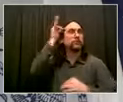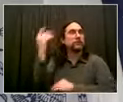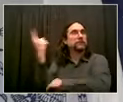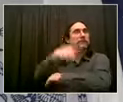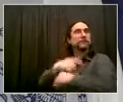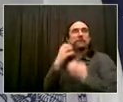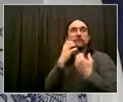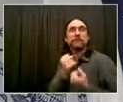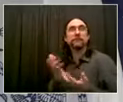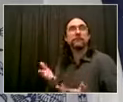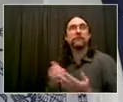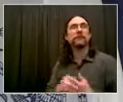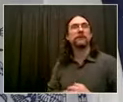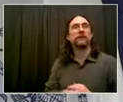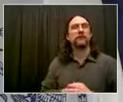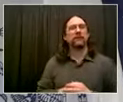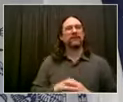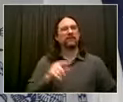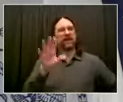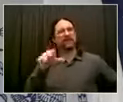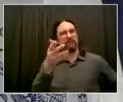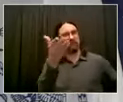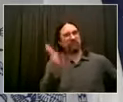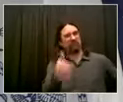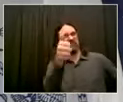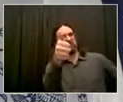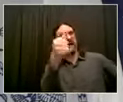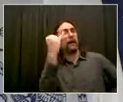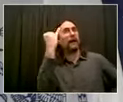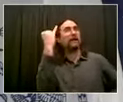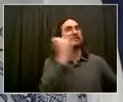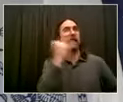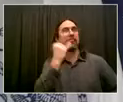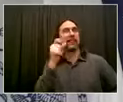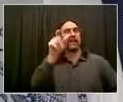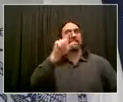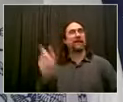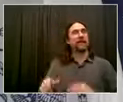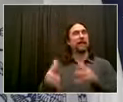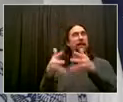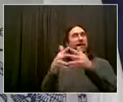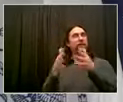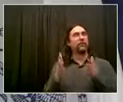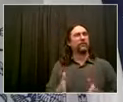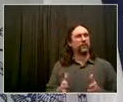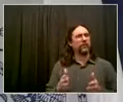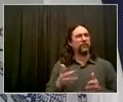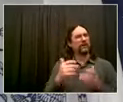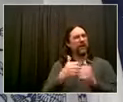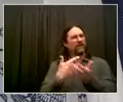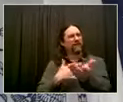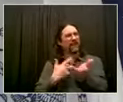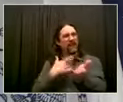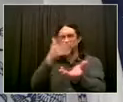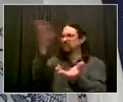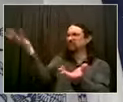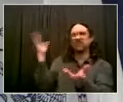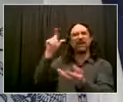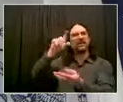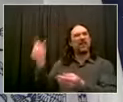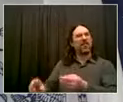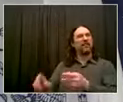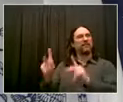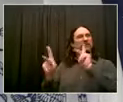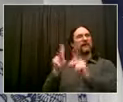who say that it's an affront and they're angry about it. Look, I think this process